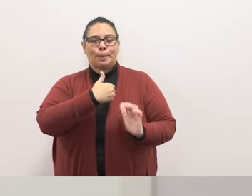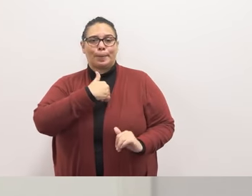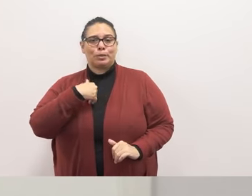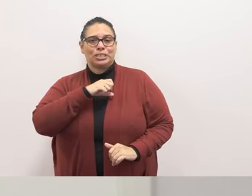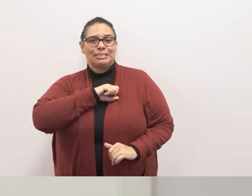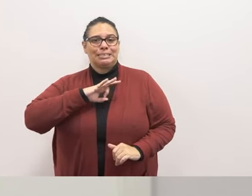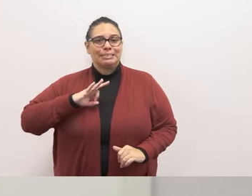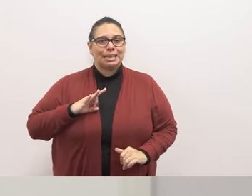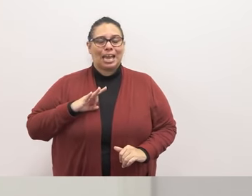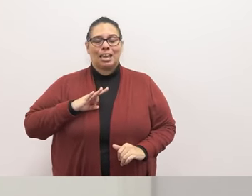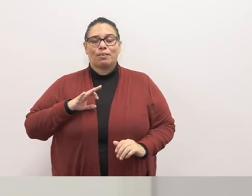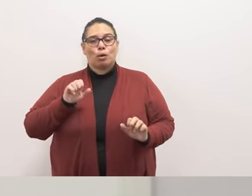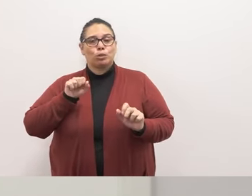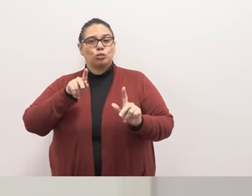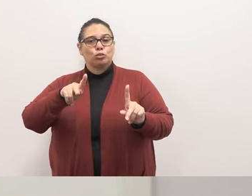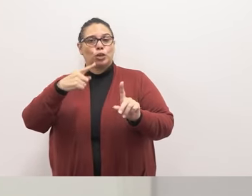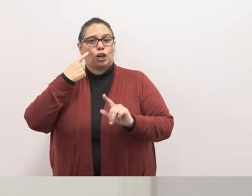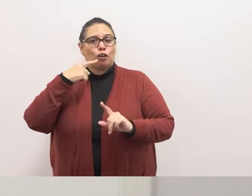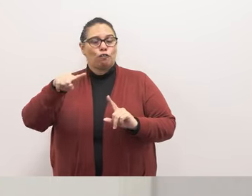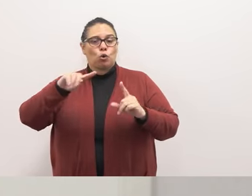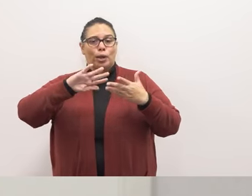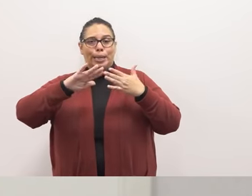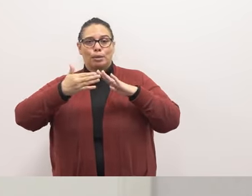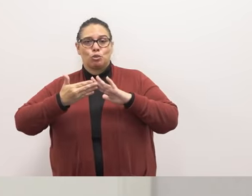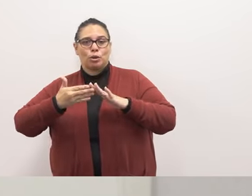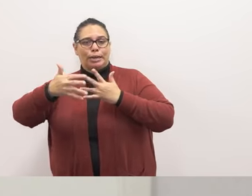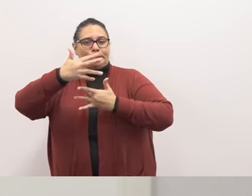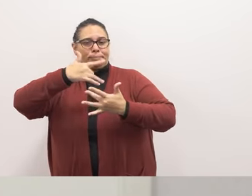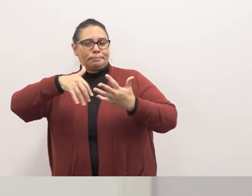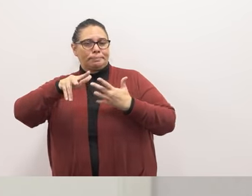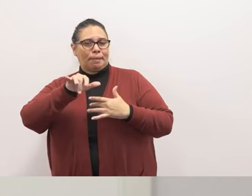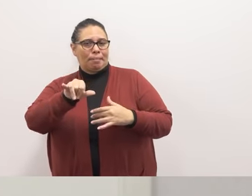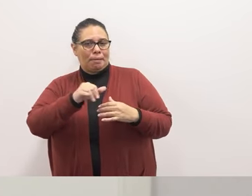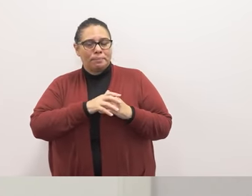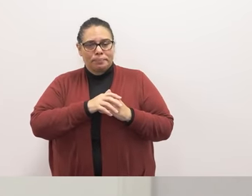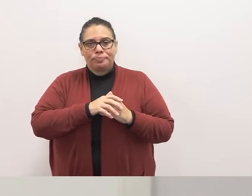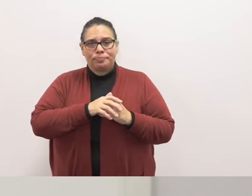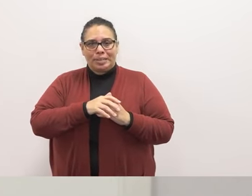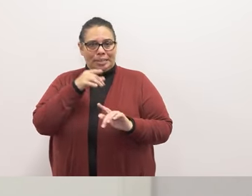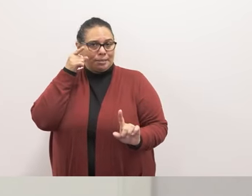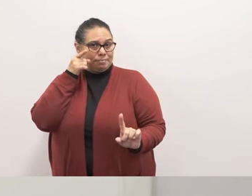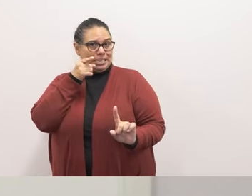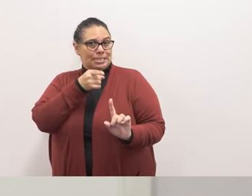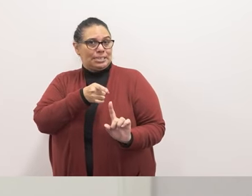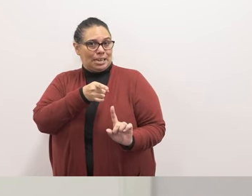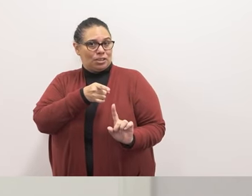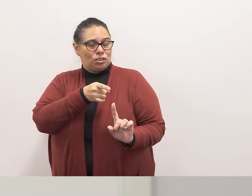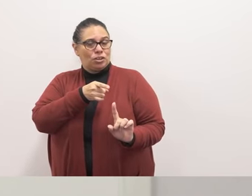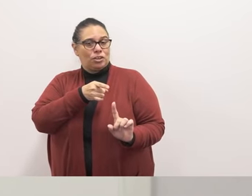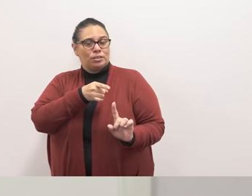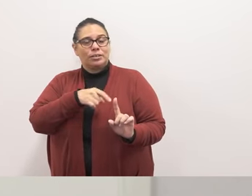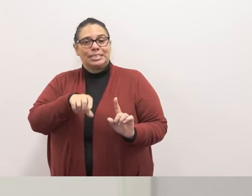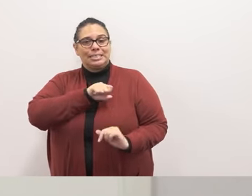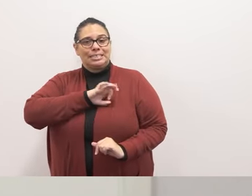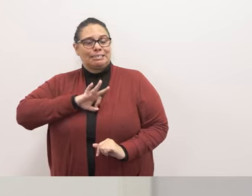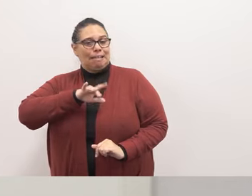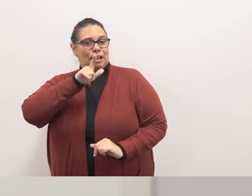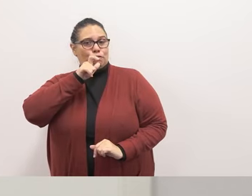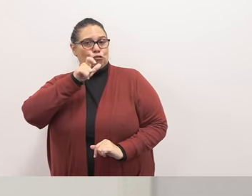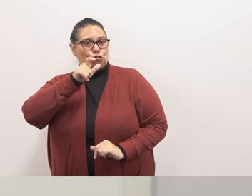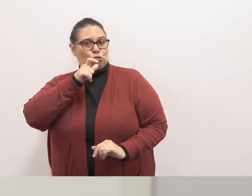and an opportunity exists for our community to engage in that spotlighting in particular to spotlight staff who are